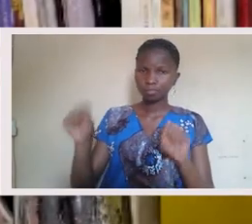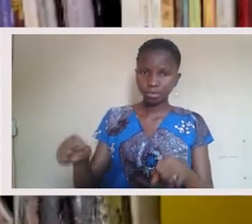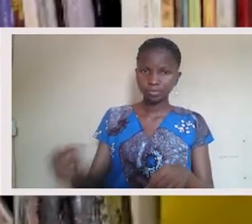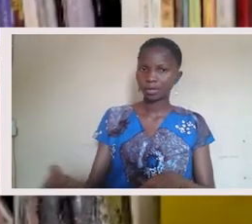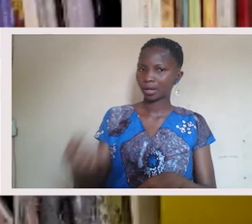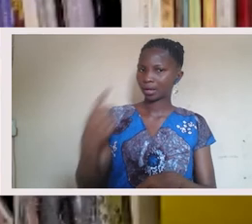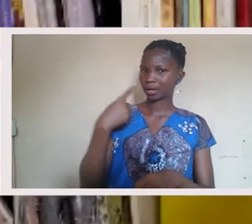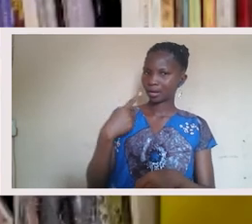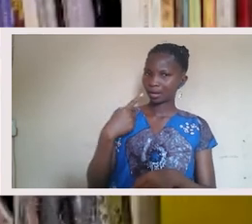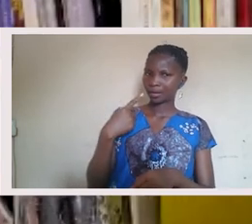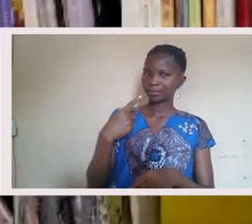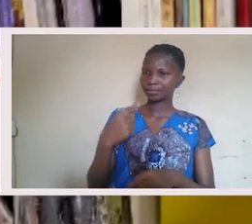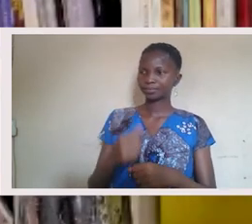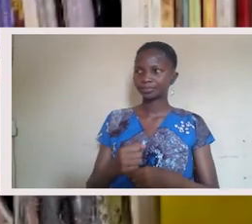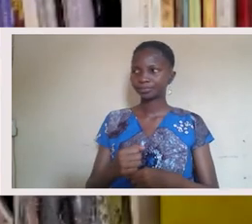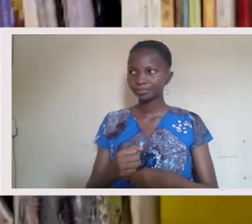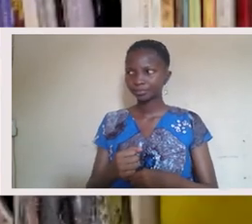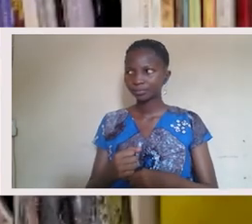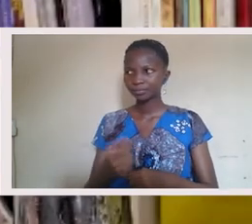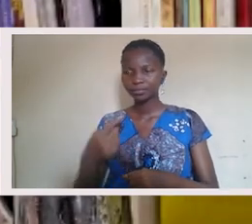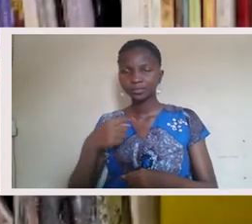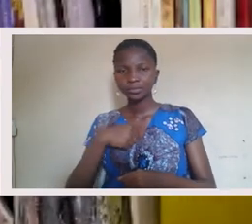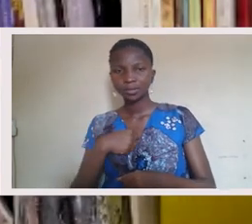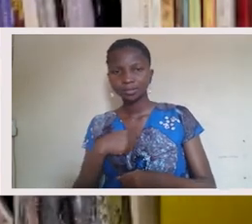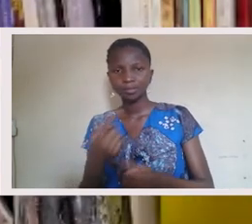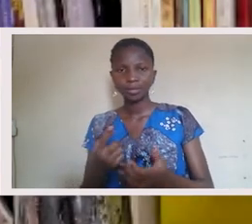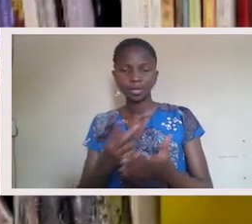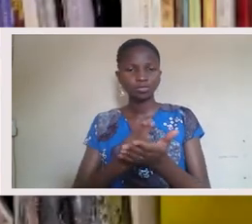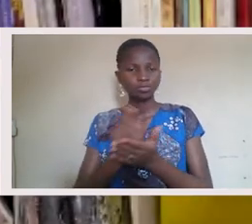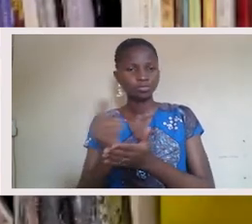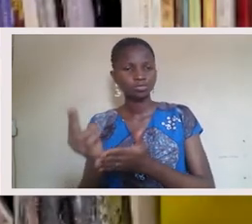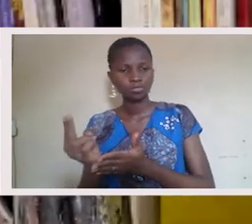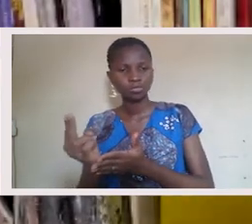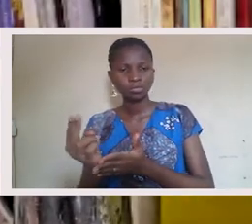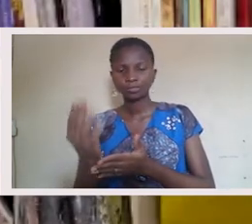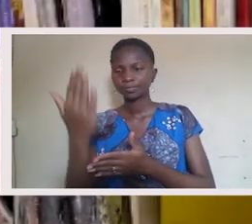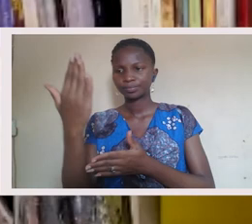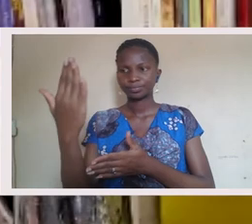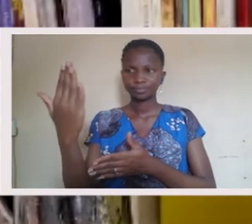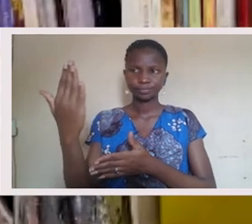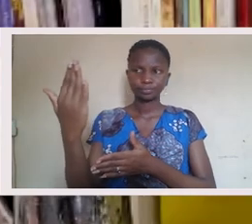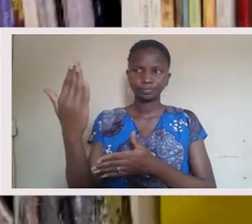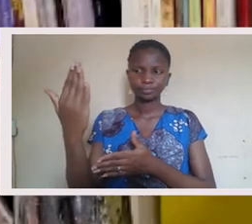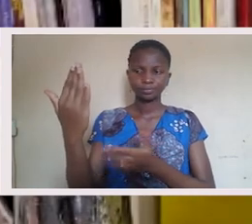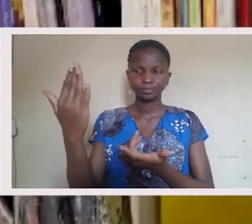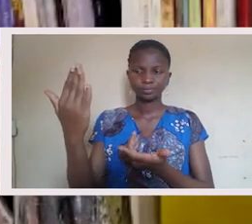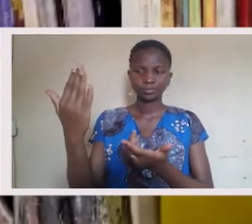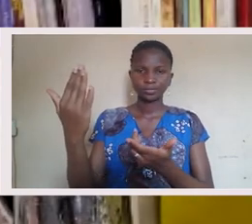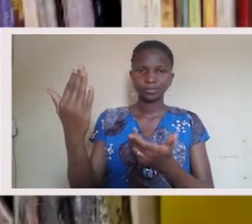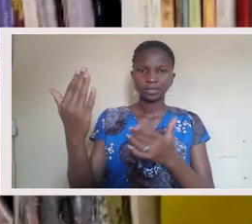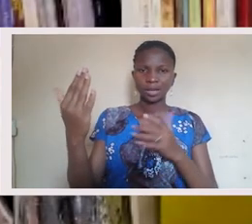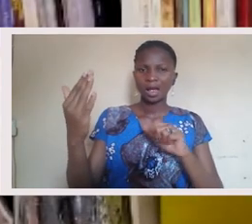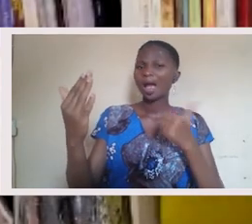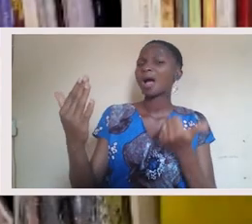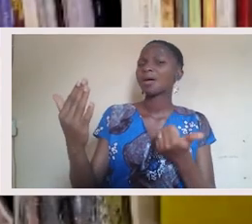Am I willing to examine my reality, the comfort of it, the convenience of it in the mirror of saying that